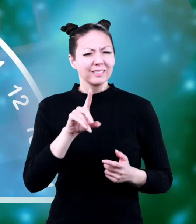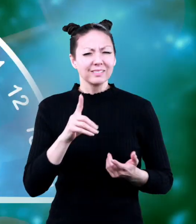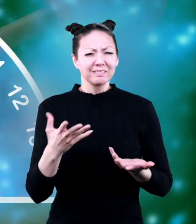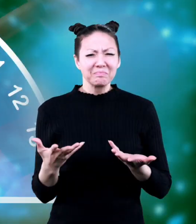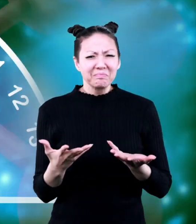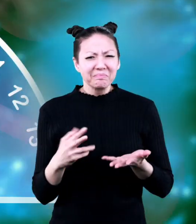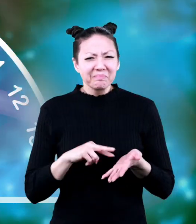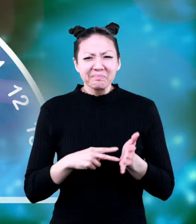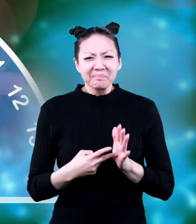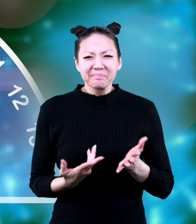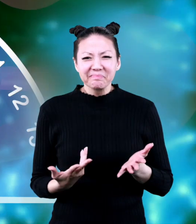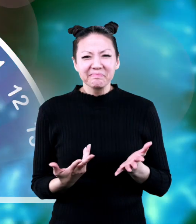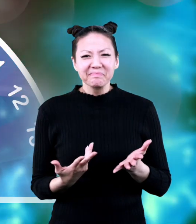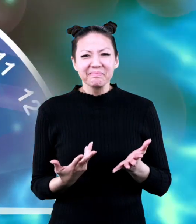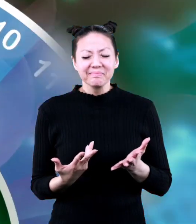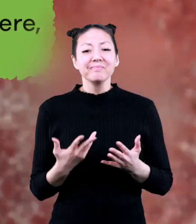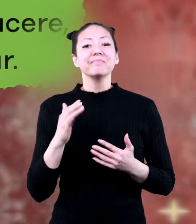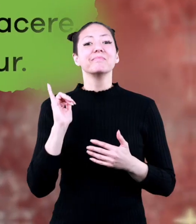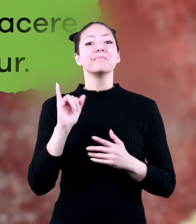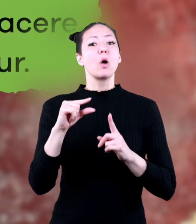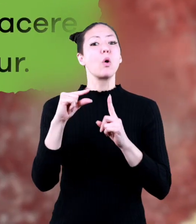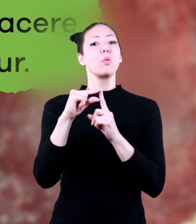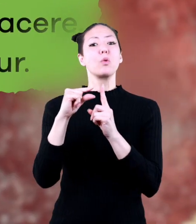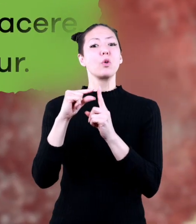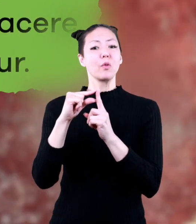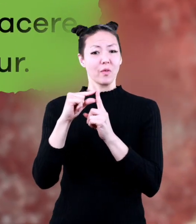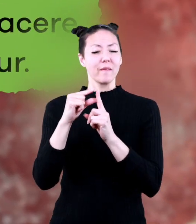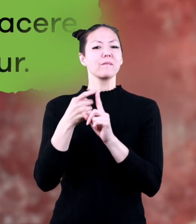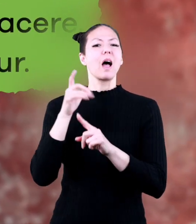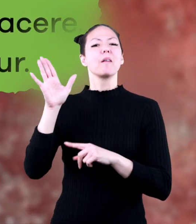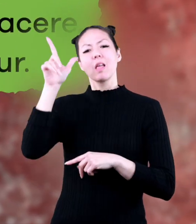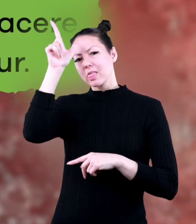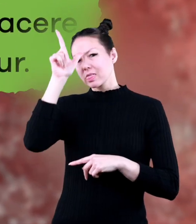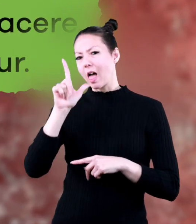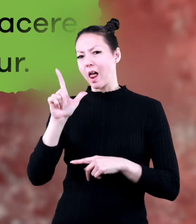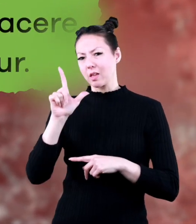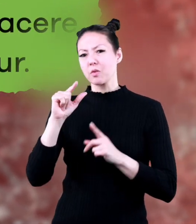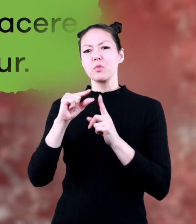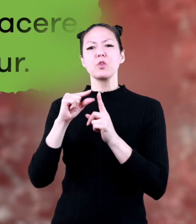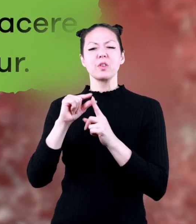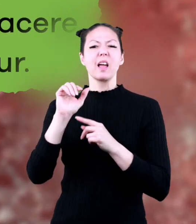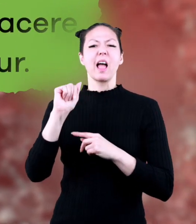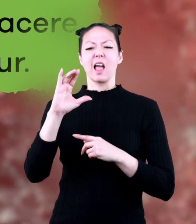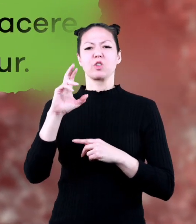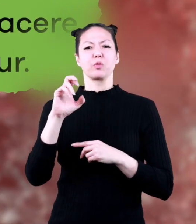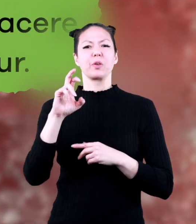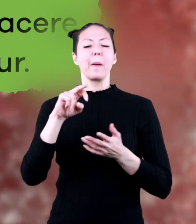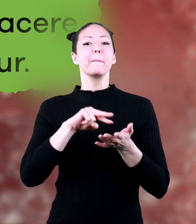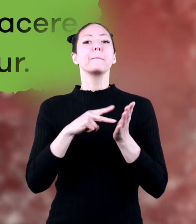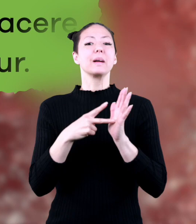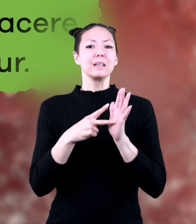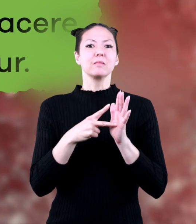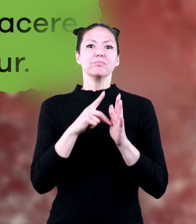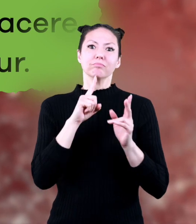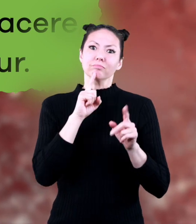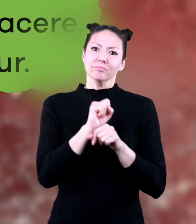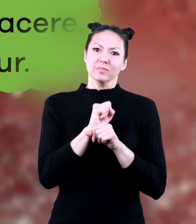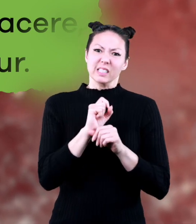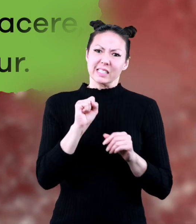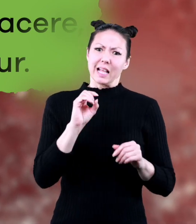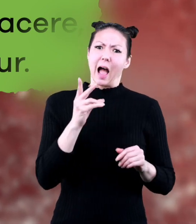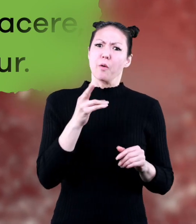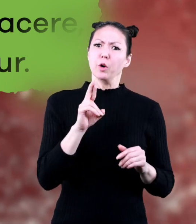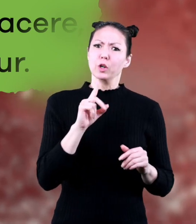is an acid the word acid comes from the latin word acer which literally